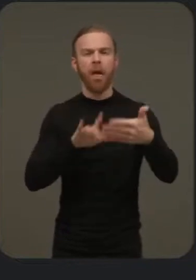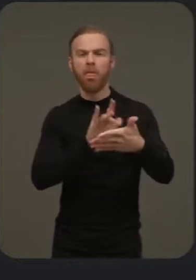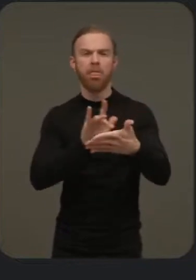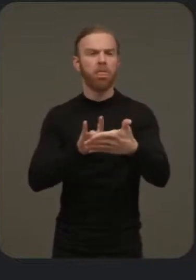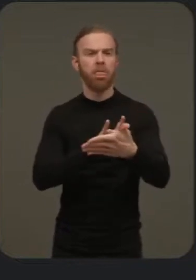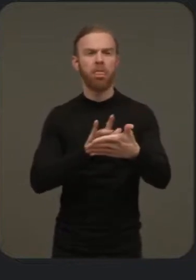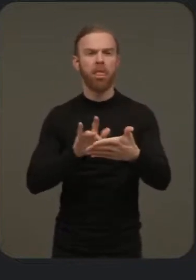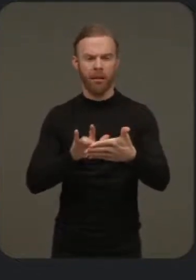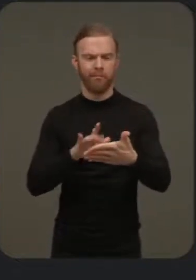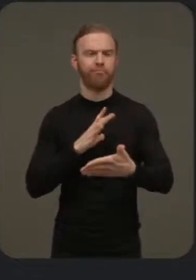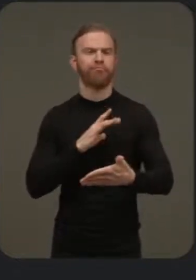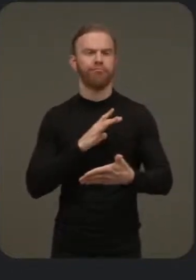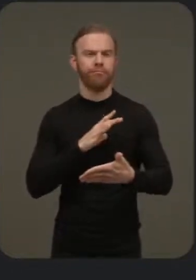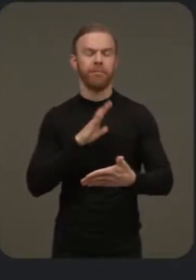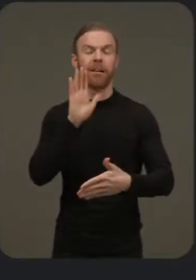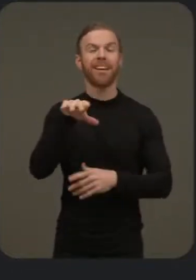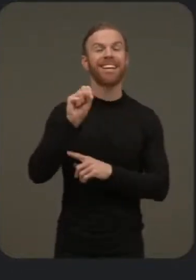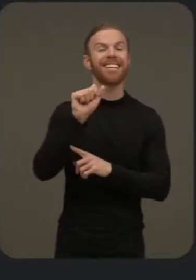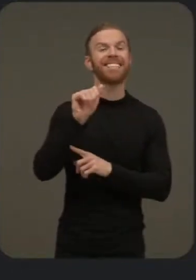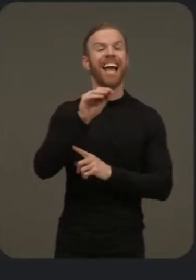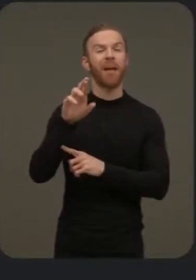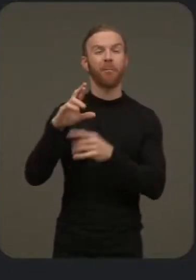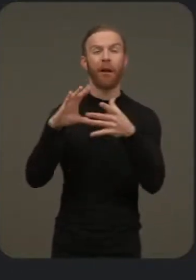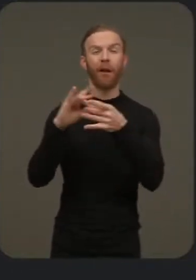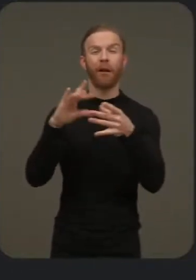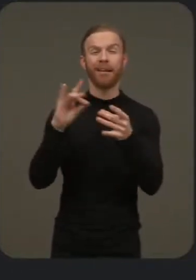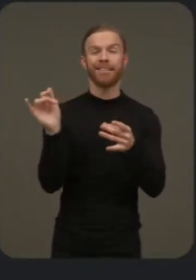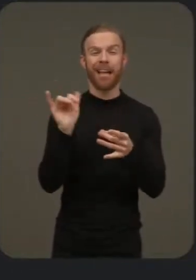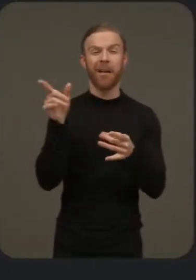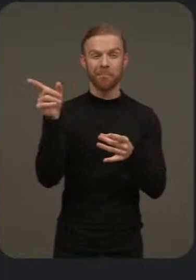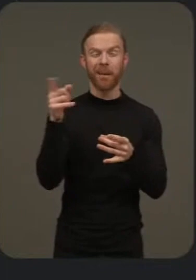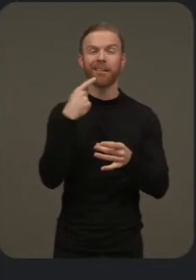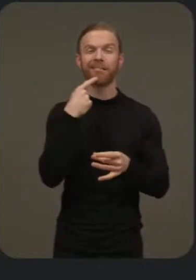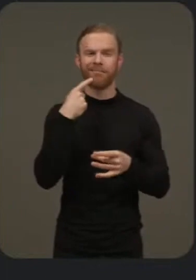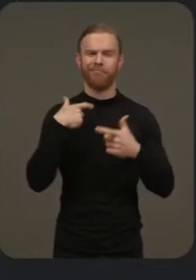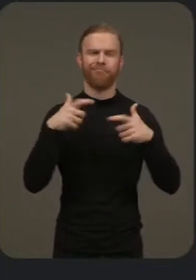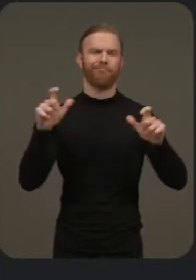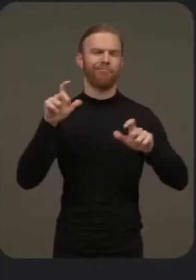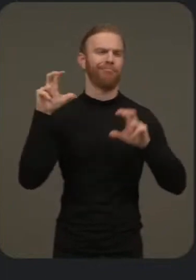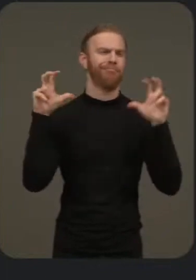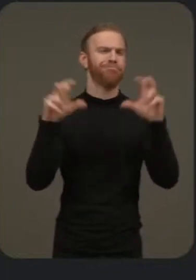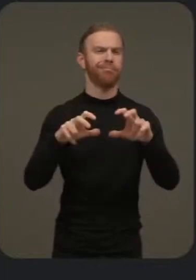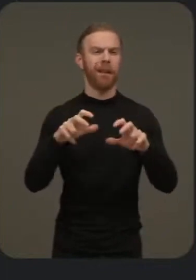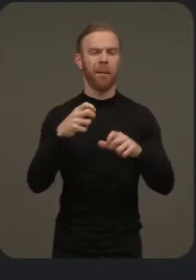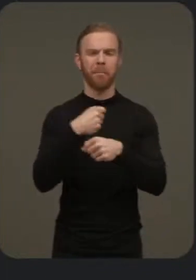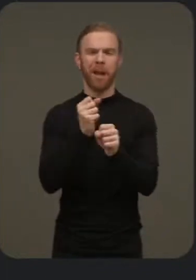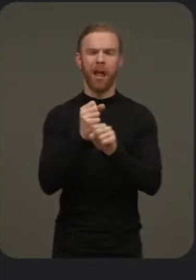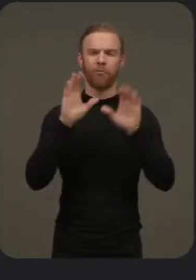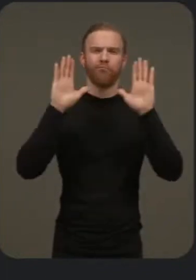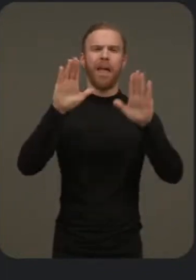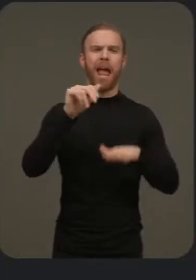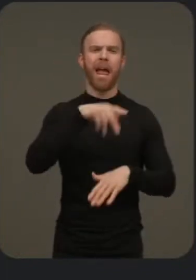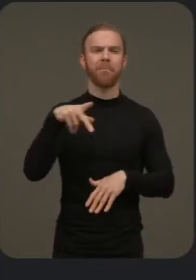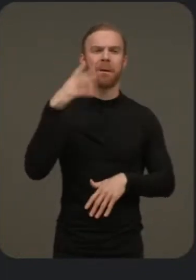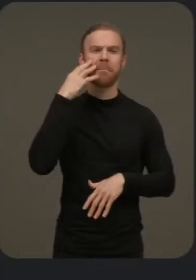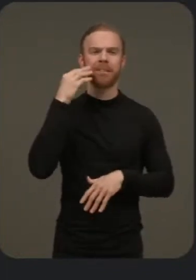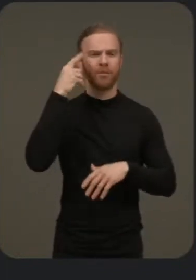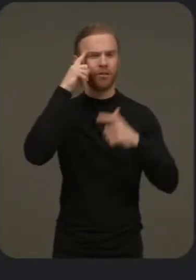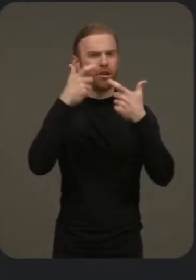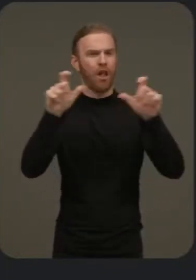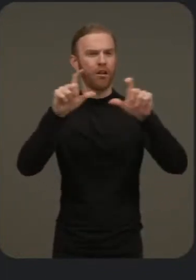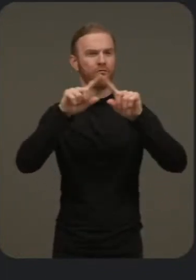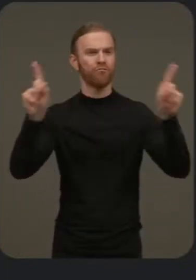And as Samir mentioned, we've been making huge investments to create great app experiences for larger screens,